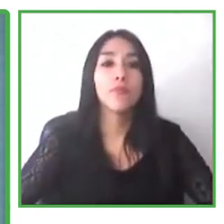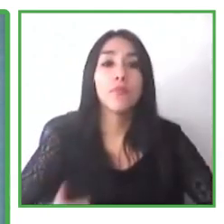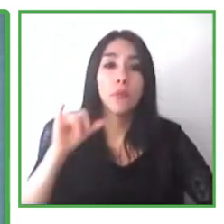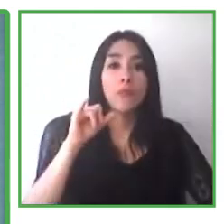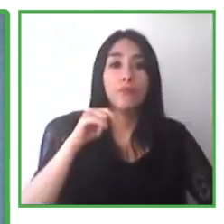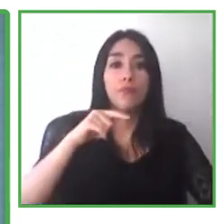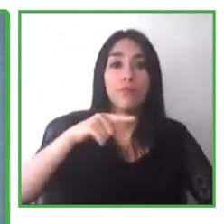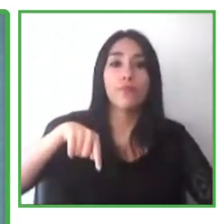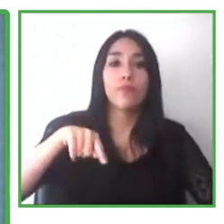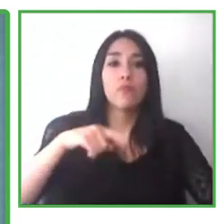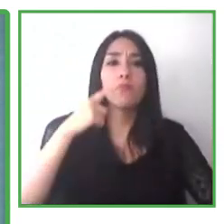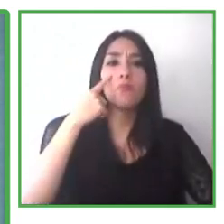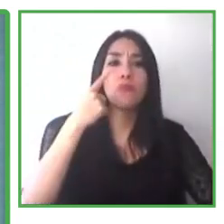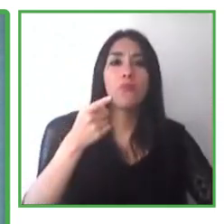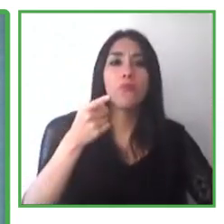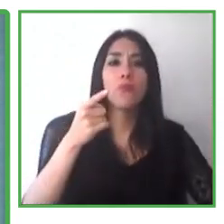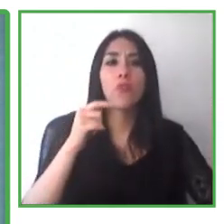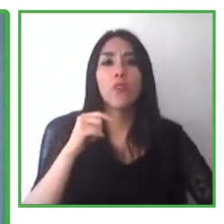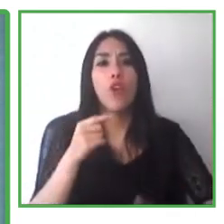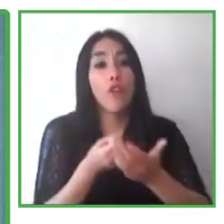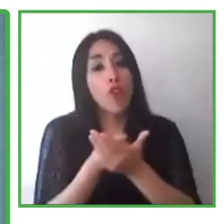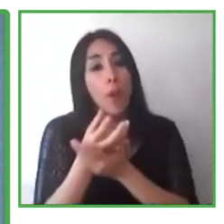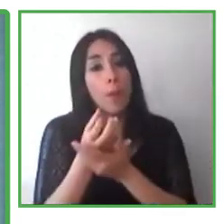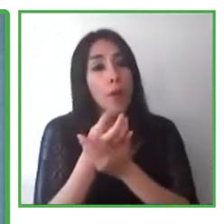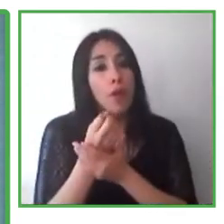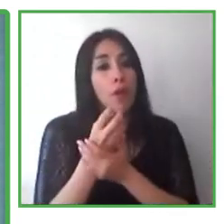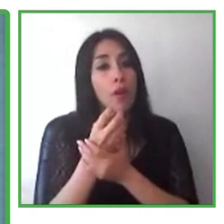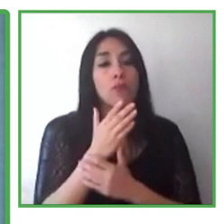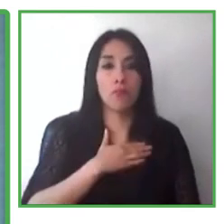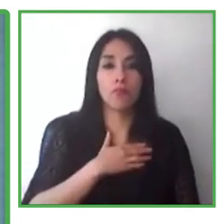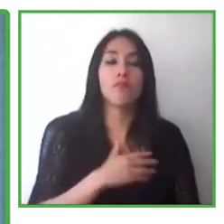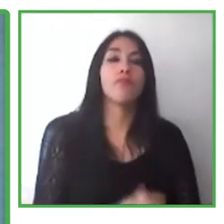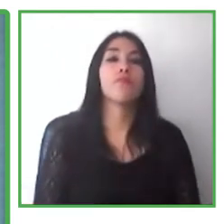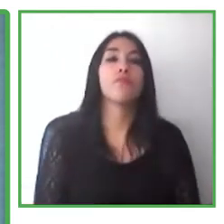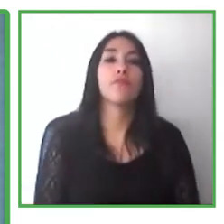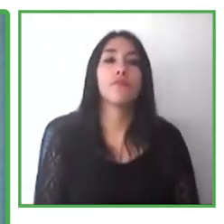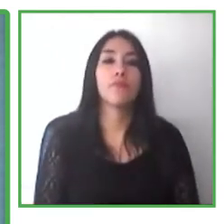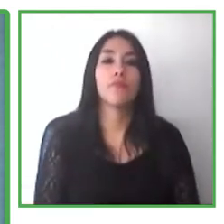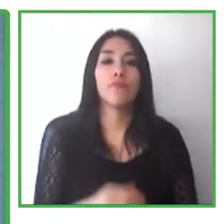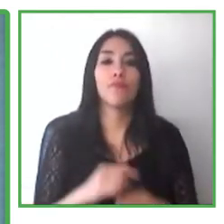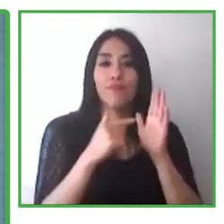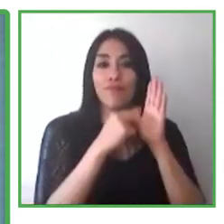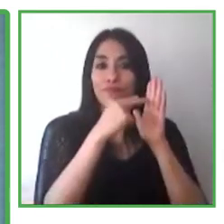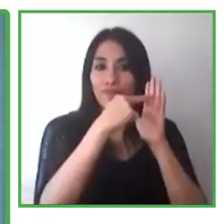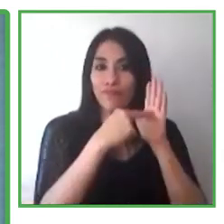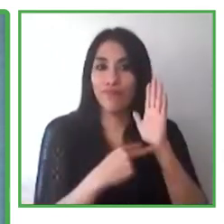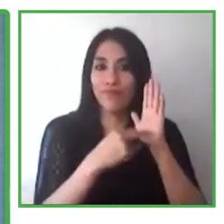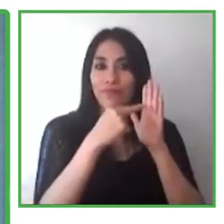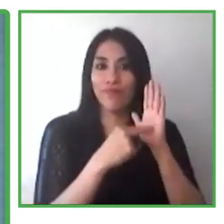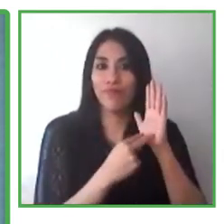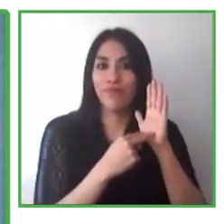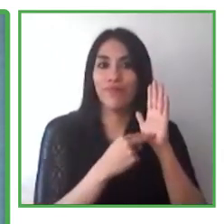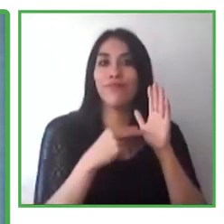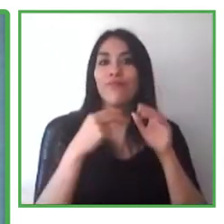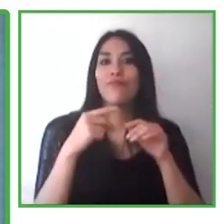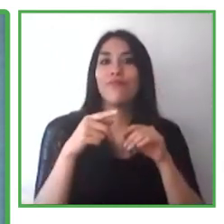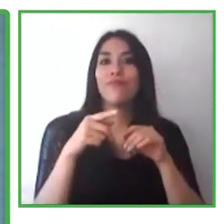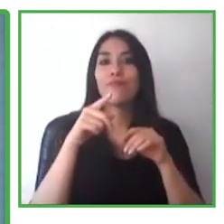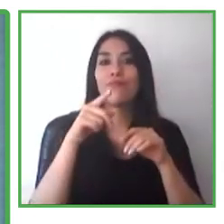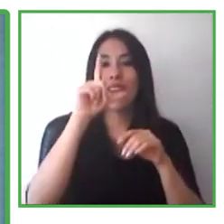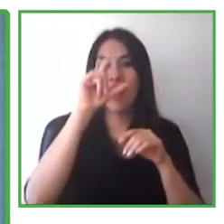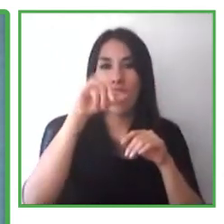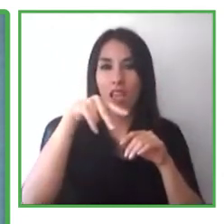details on my LinkedIn profile. Thank you, anyhow, for the invitation and thank you for your interest.